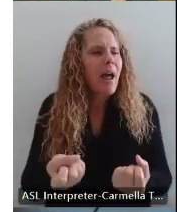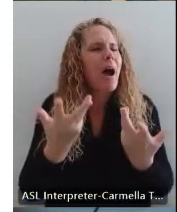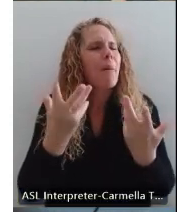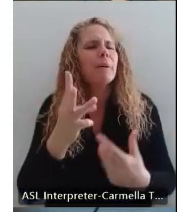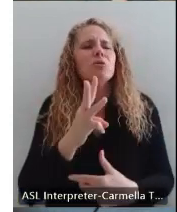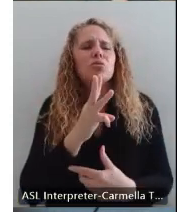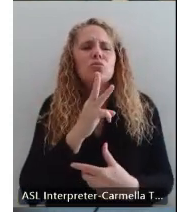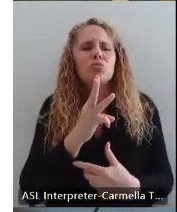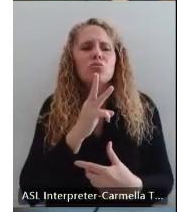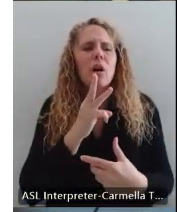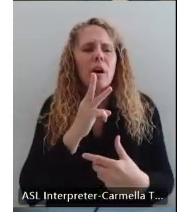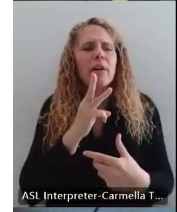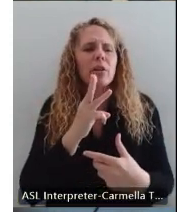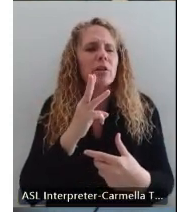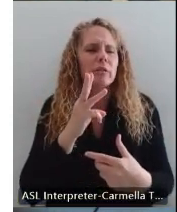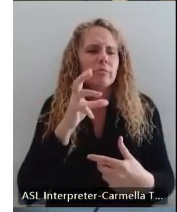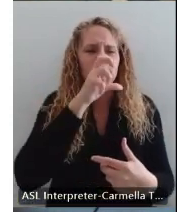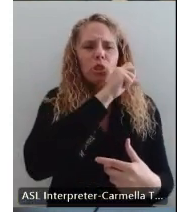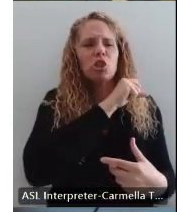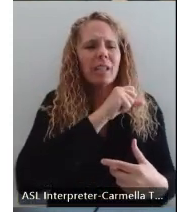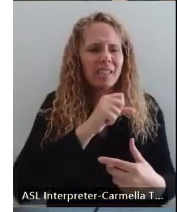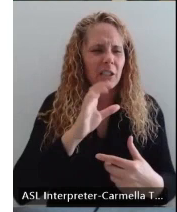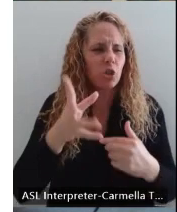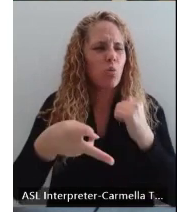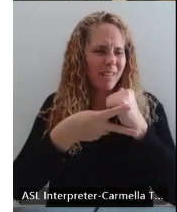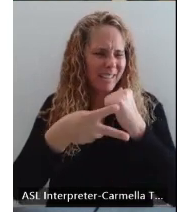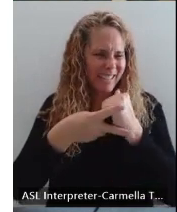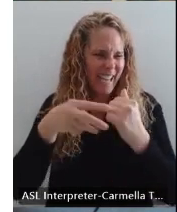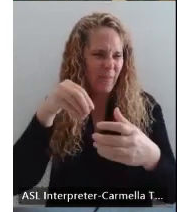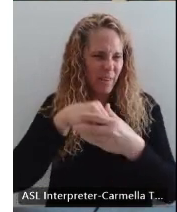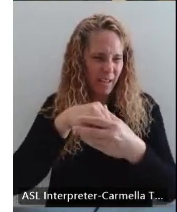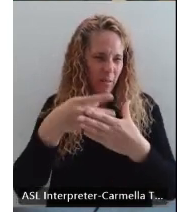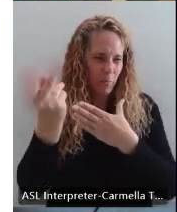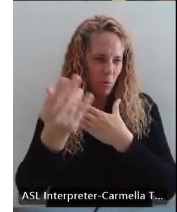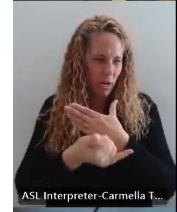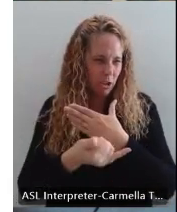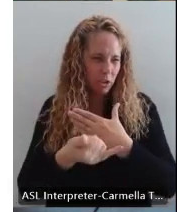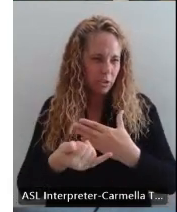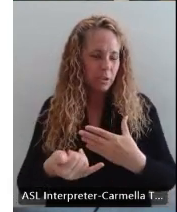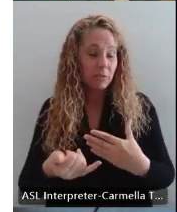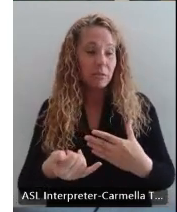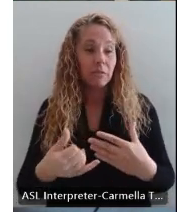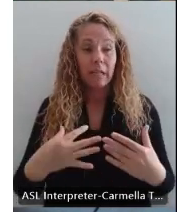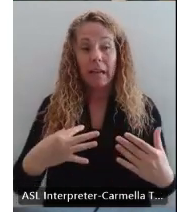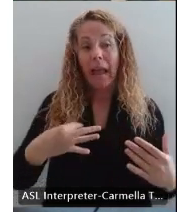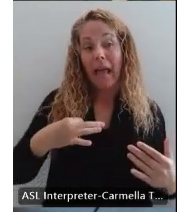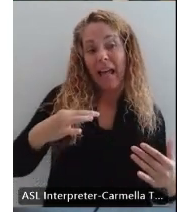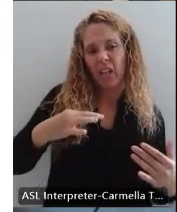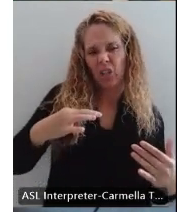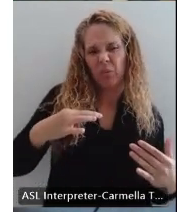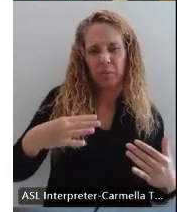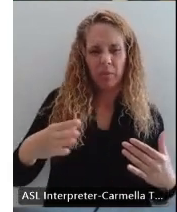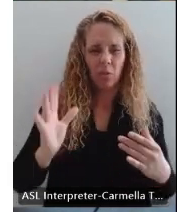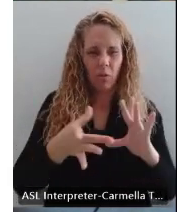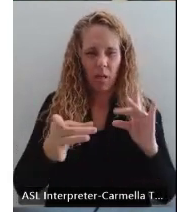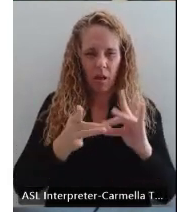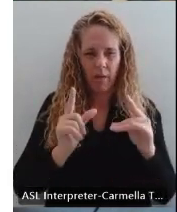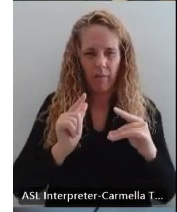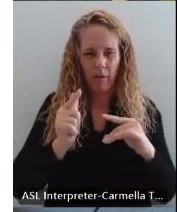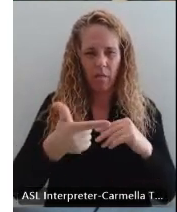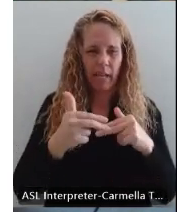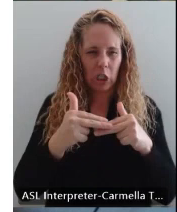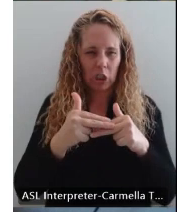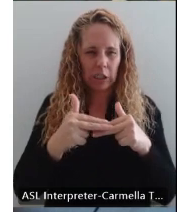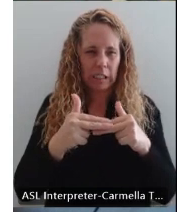water is projected to be saved in your project? And then eligibility, which I'll cover in a later slide as